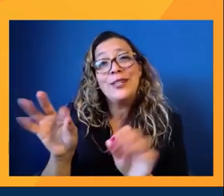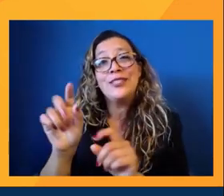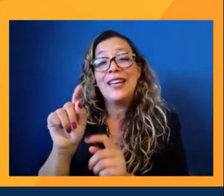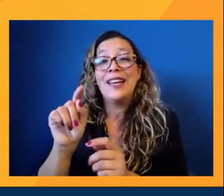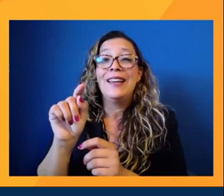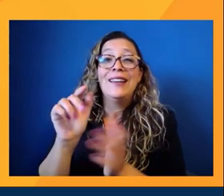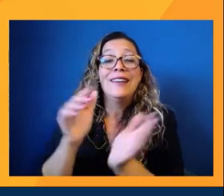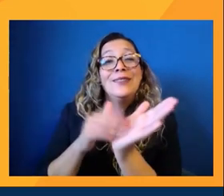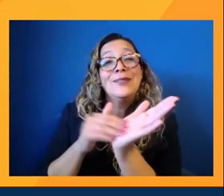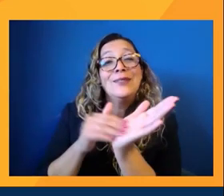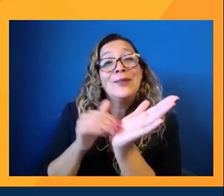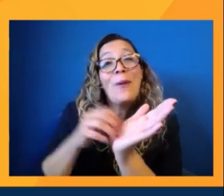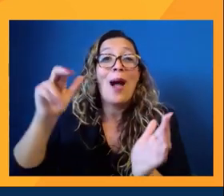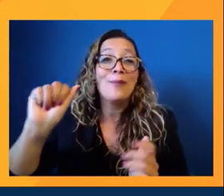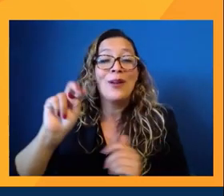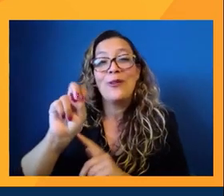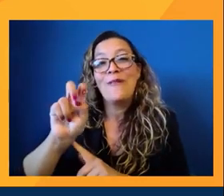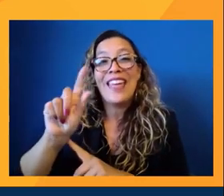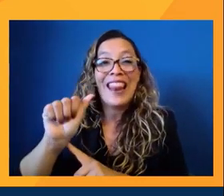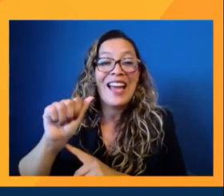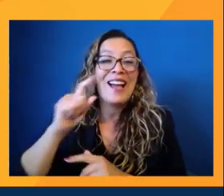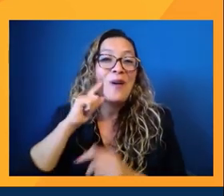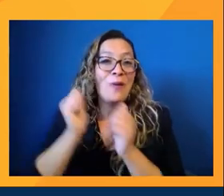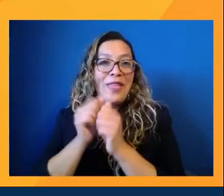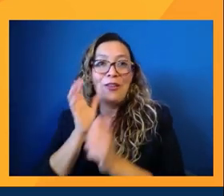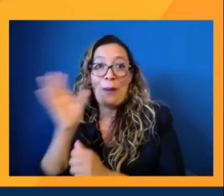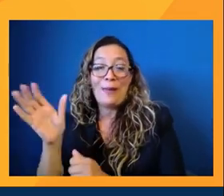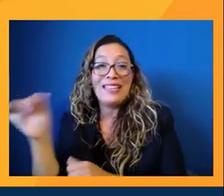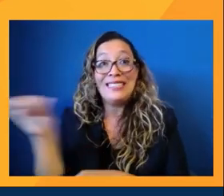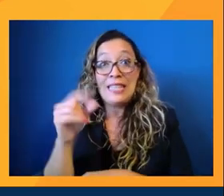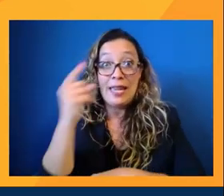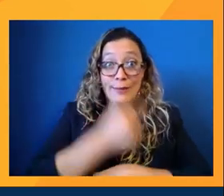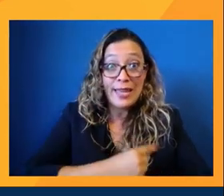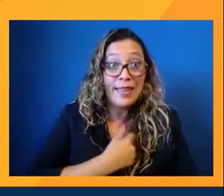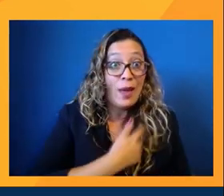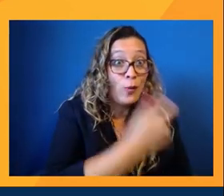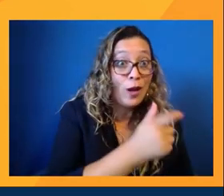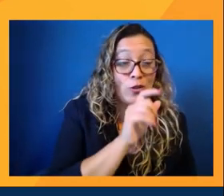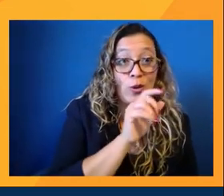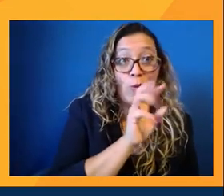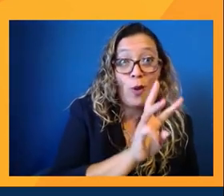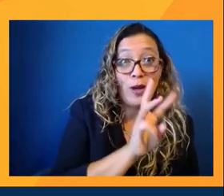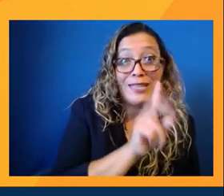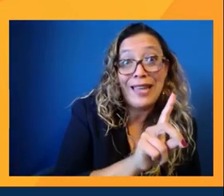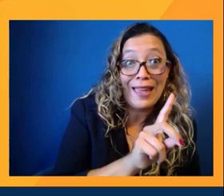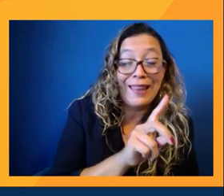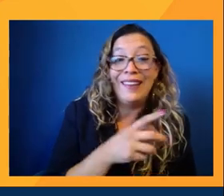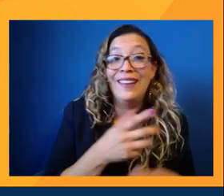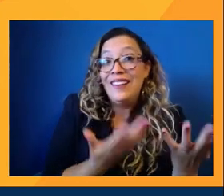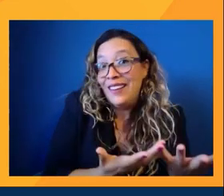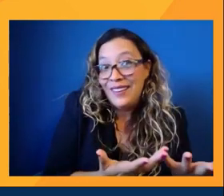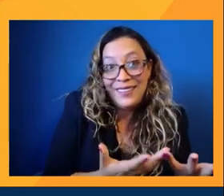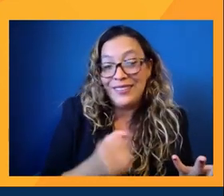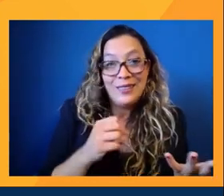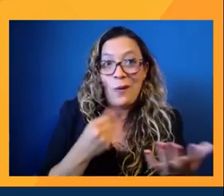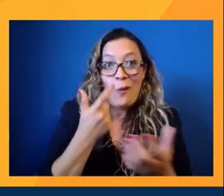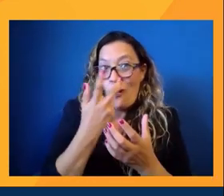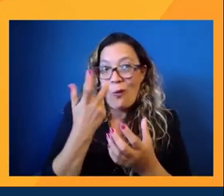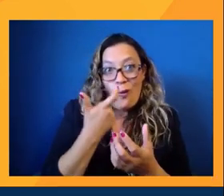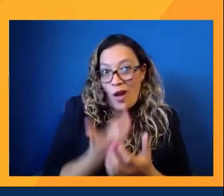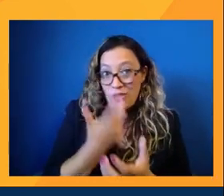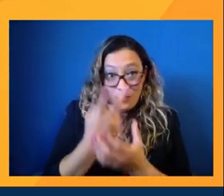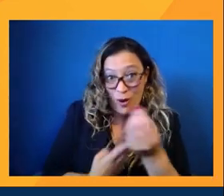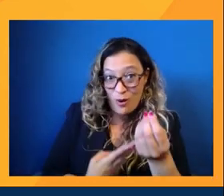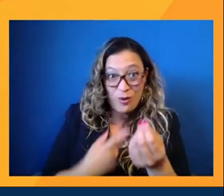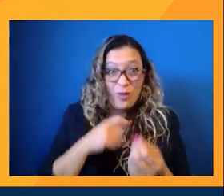on the same day that we watch Fear of the Walking Dead, right? And so, you know, we're, we're watching both. We're not, we're not